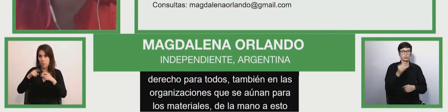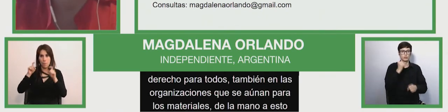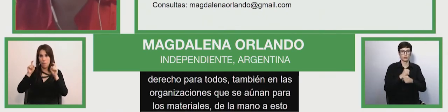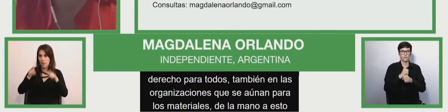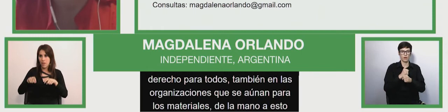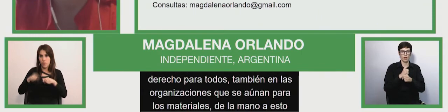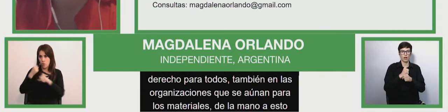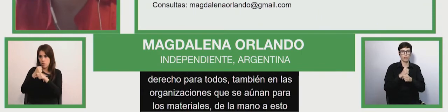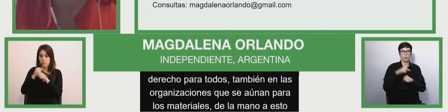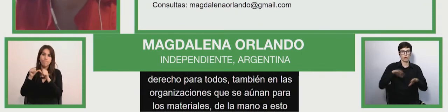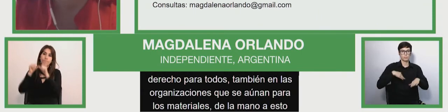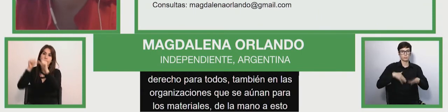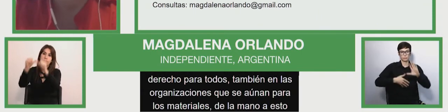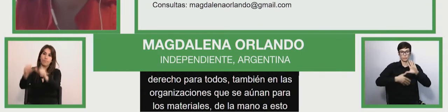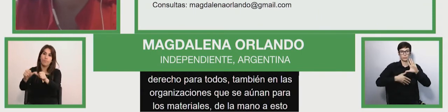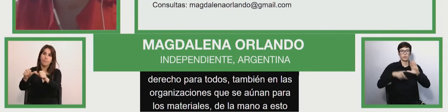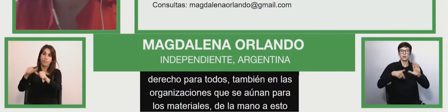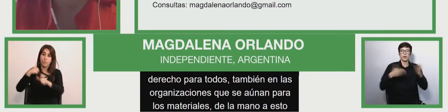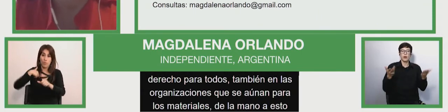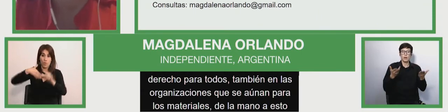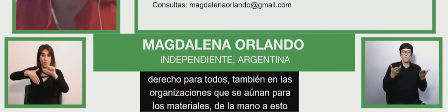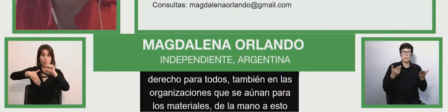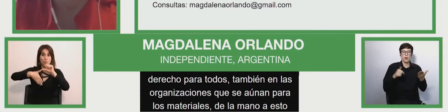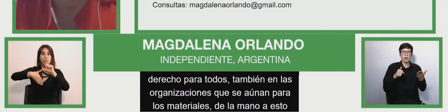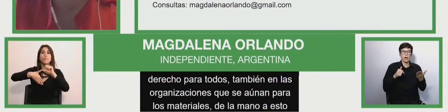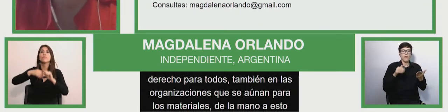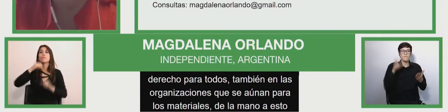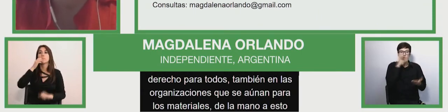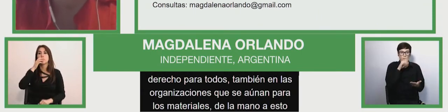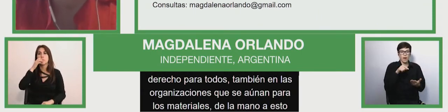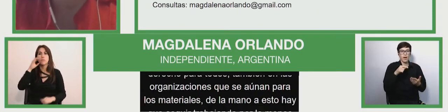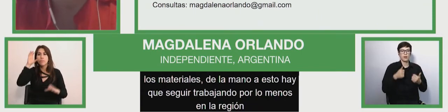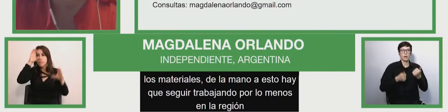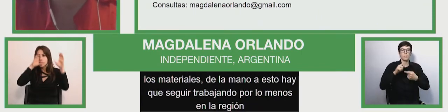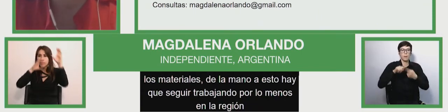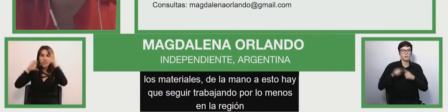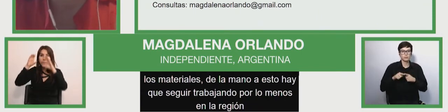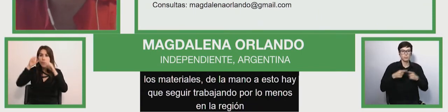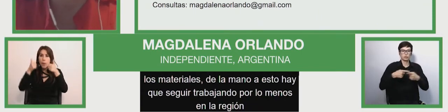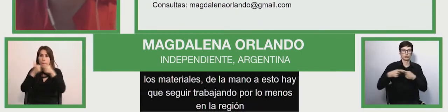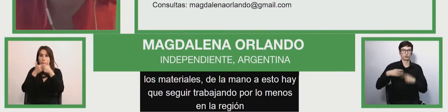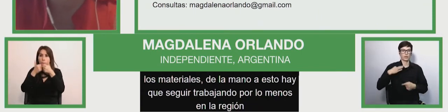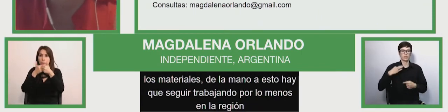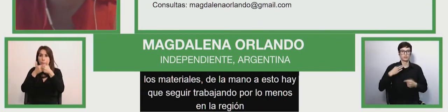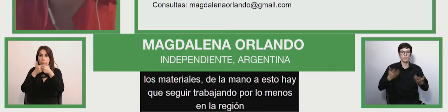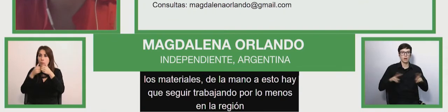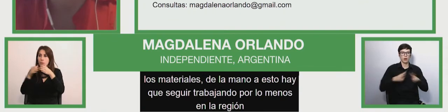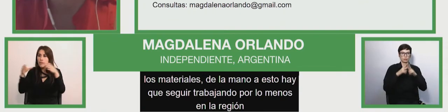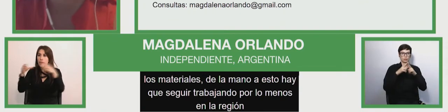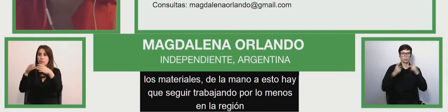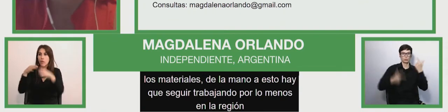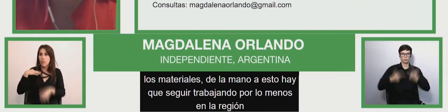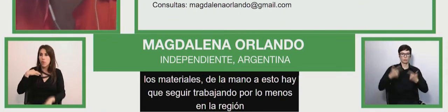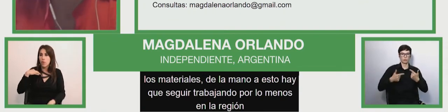region in mechanisms transparent in nature of the civil society in the building of public policies